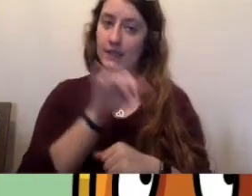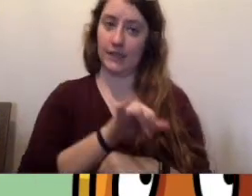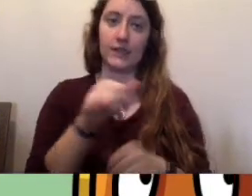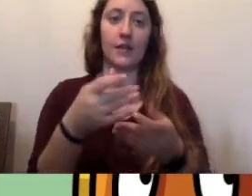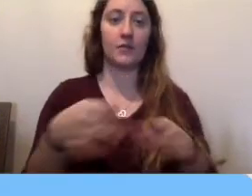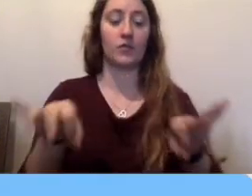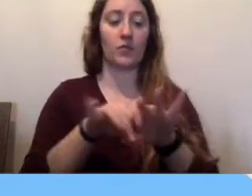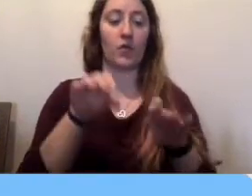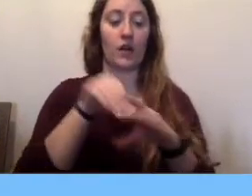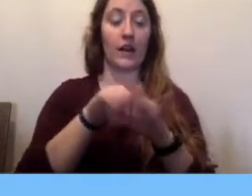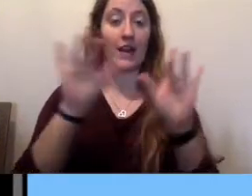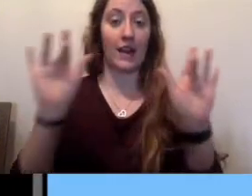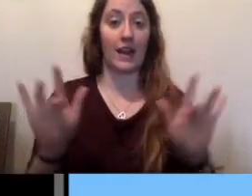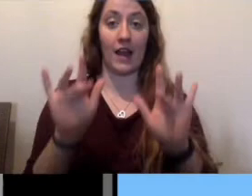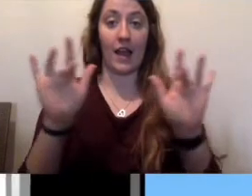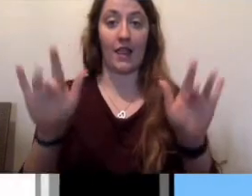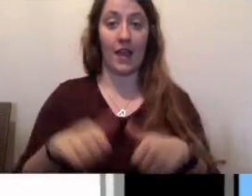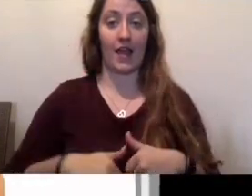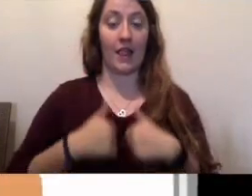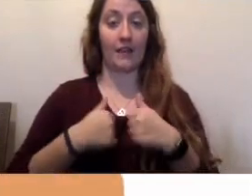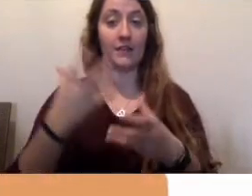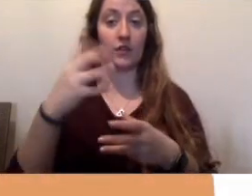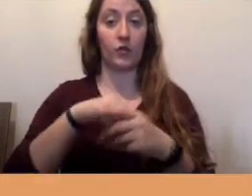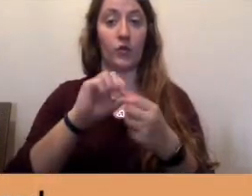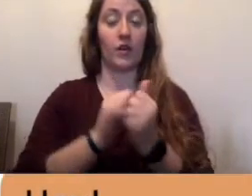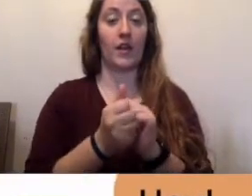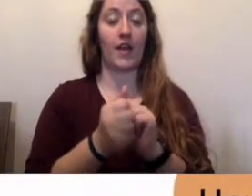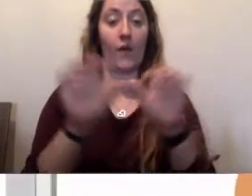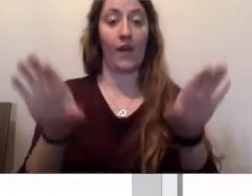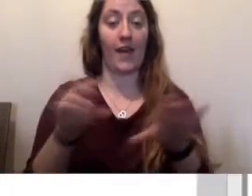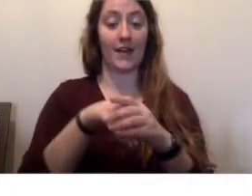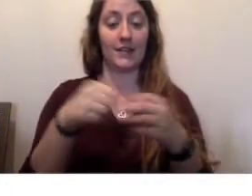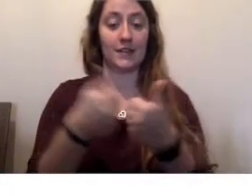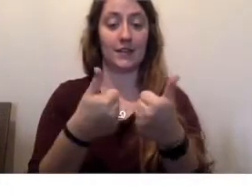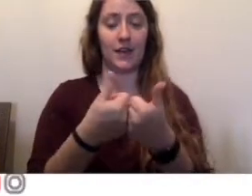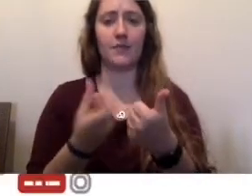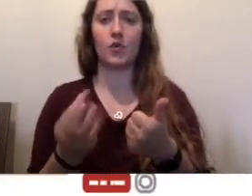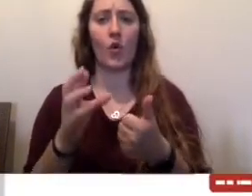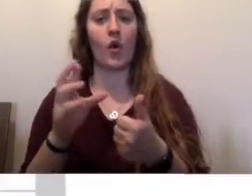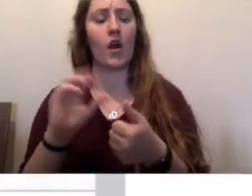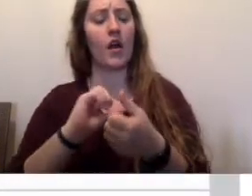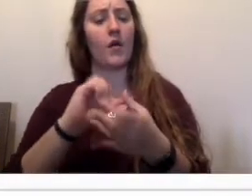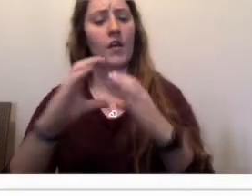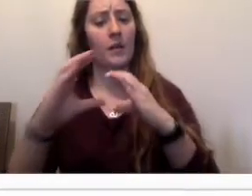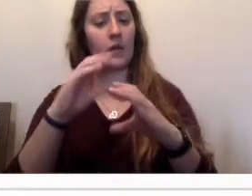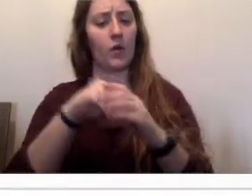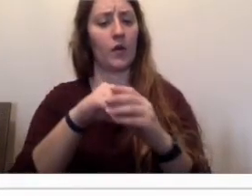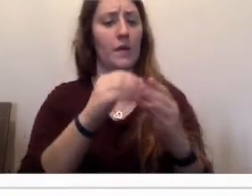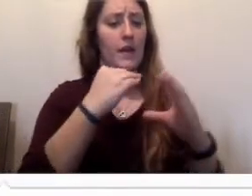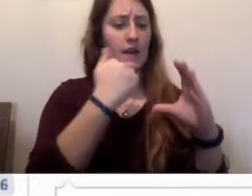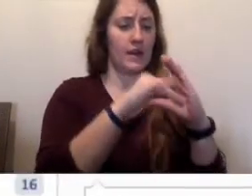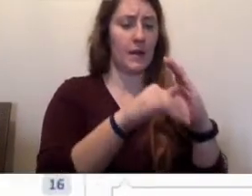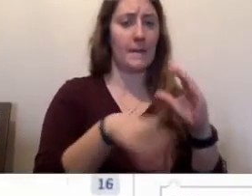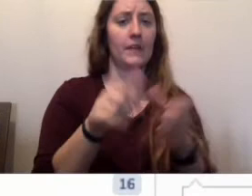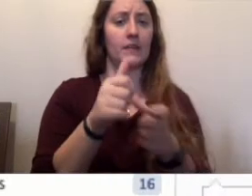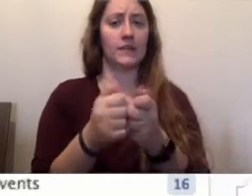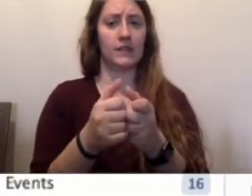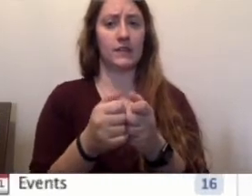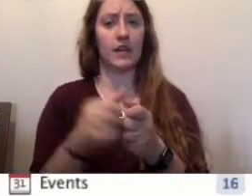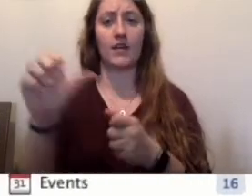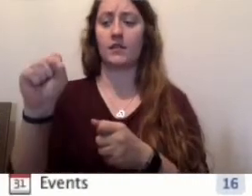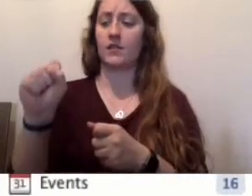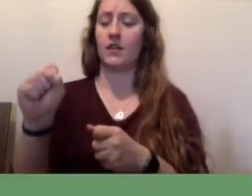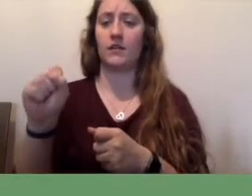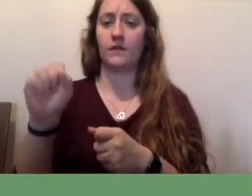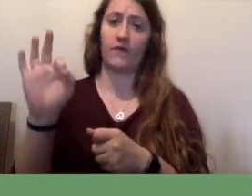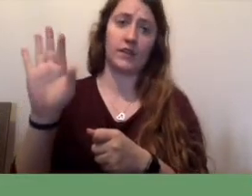in our digital lives, including how we act in online games, or how we communicate in emails, texts, message boards, and social media.